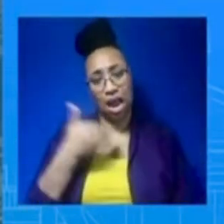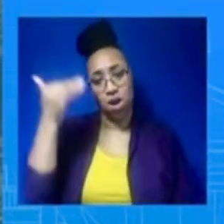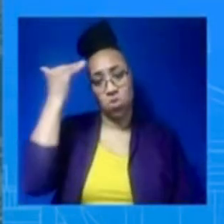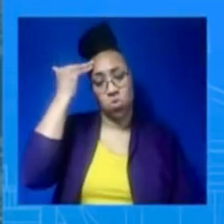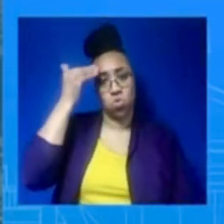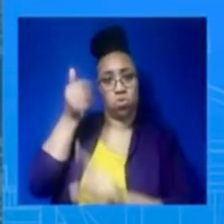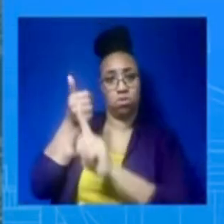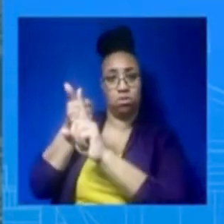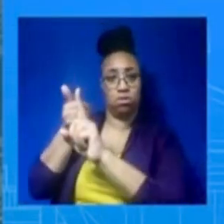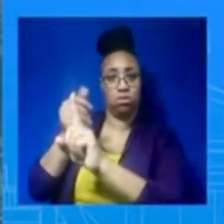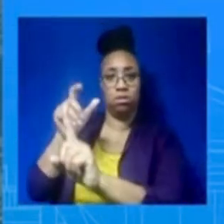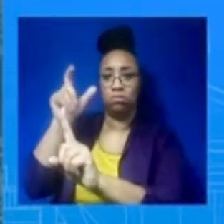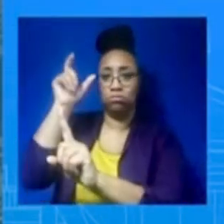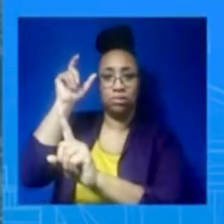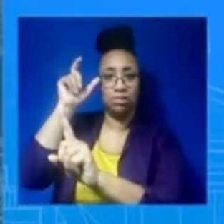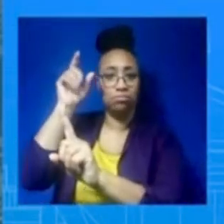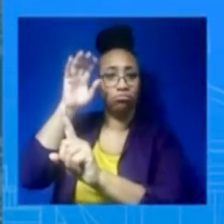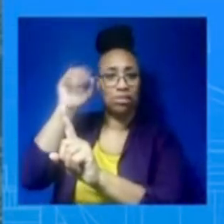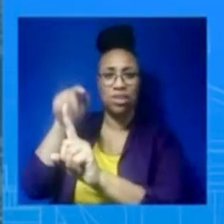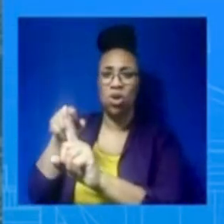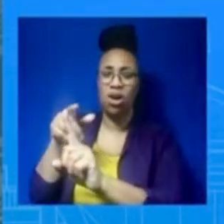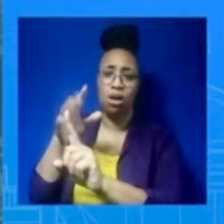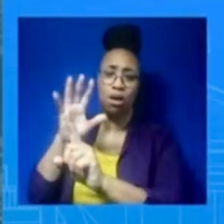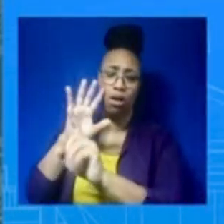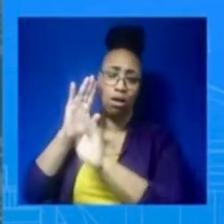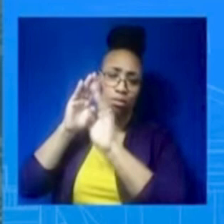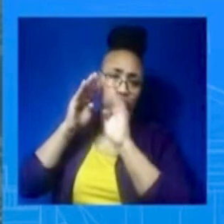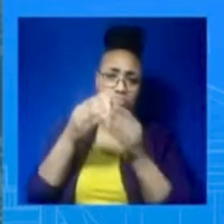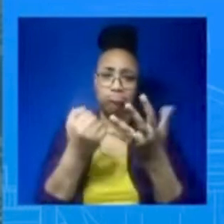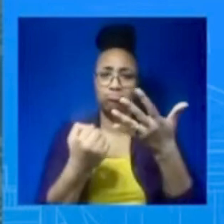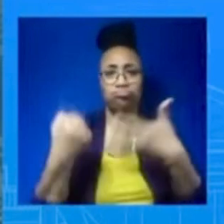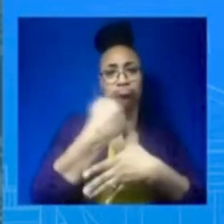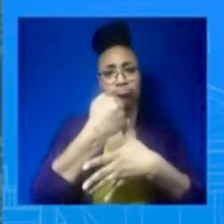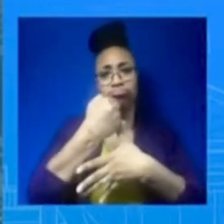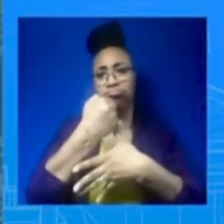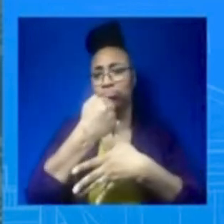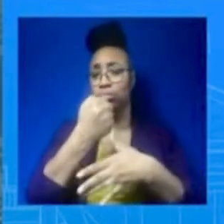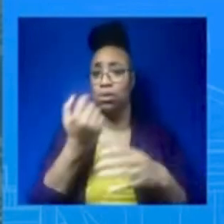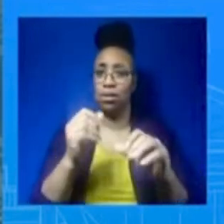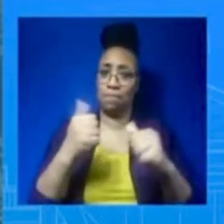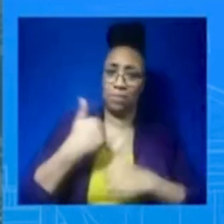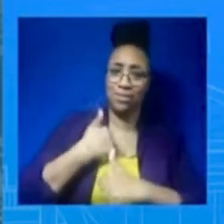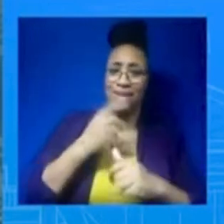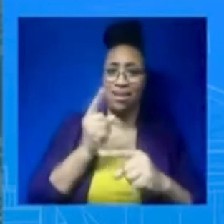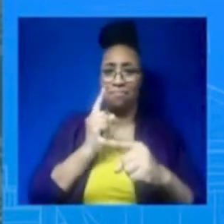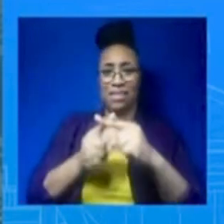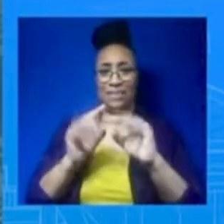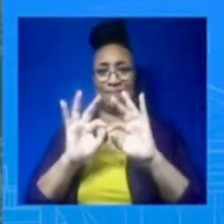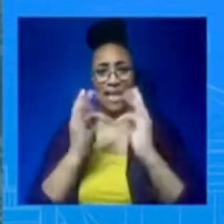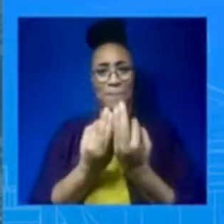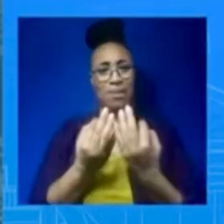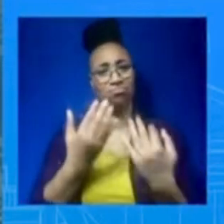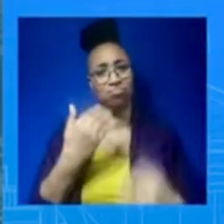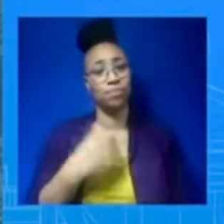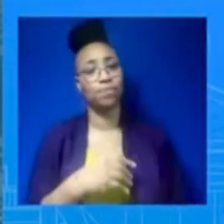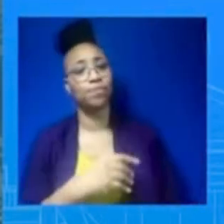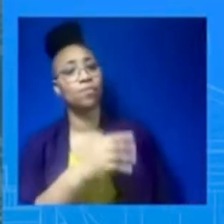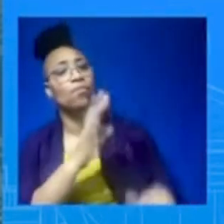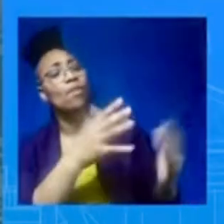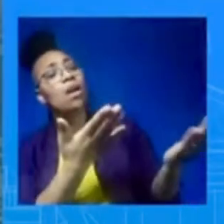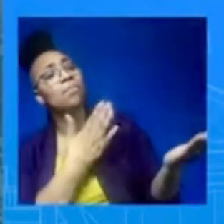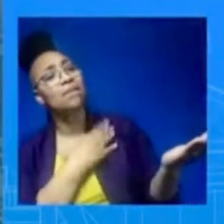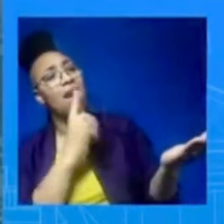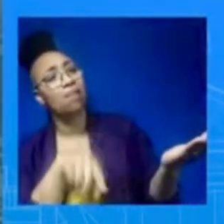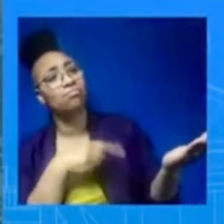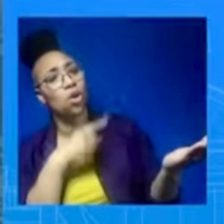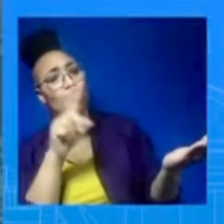about the first question? I was trying to ignore the first question. I thought that if I was eloquent on my second answer. So I'm not going to get it,